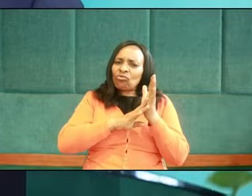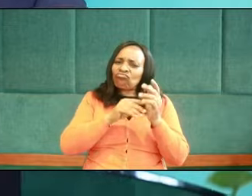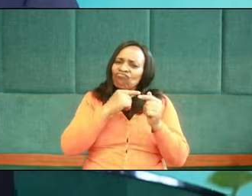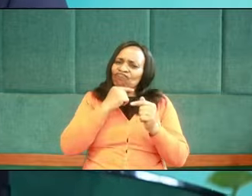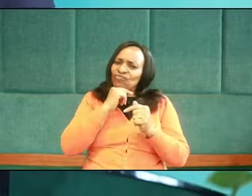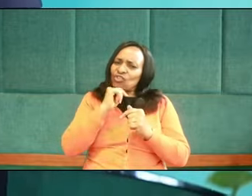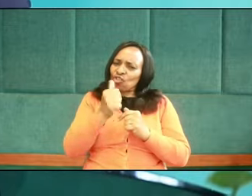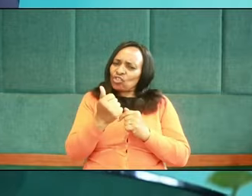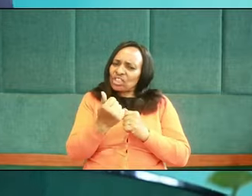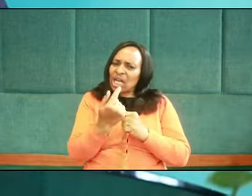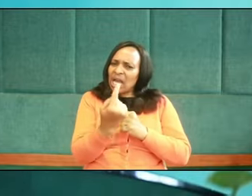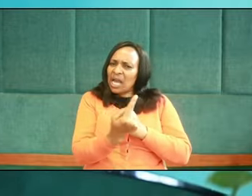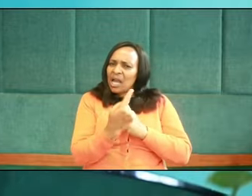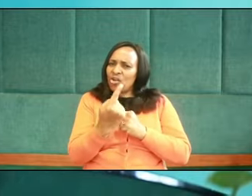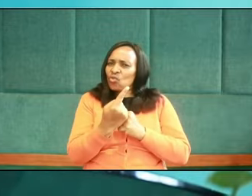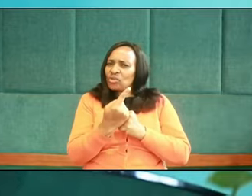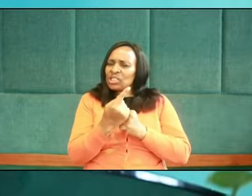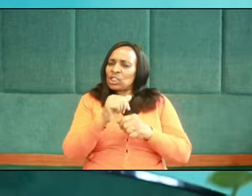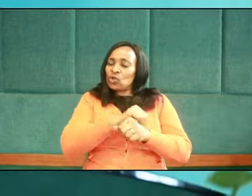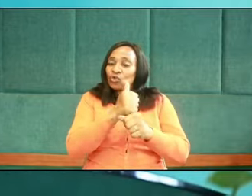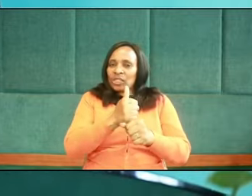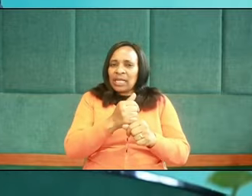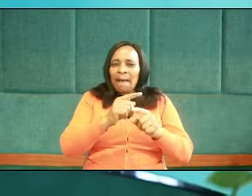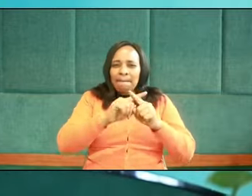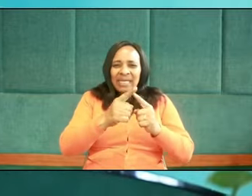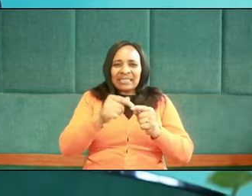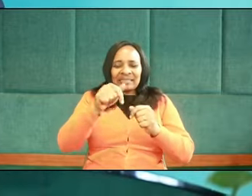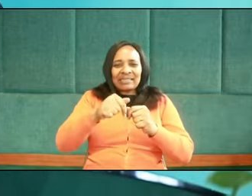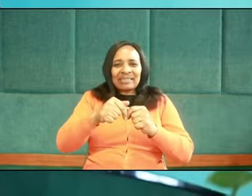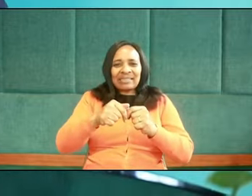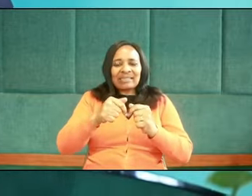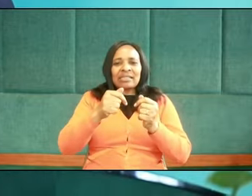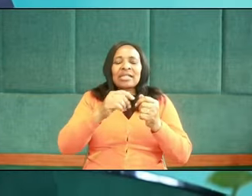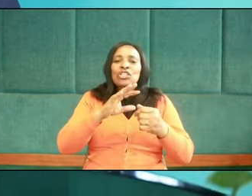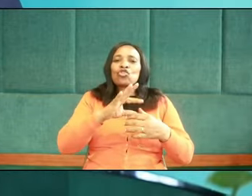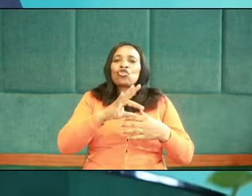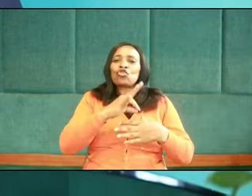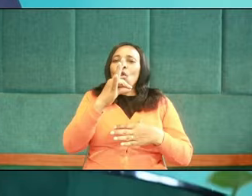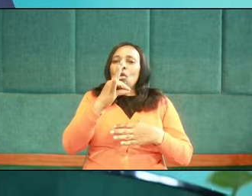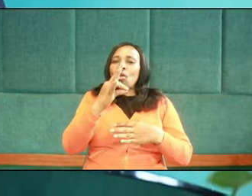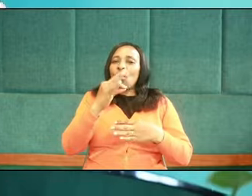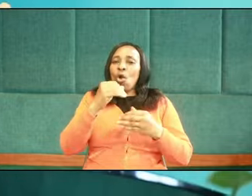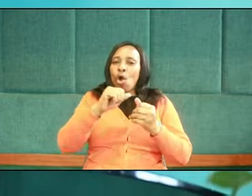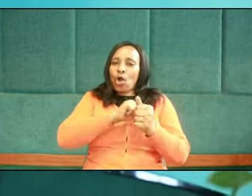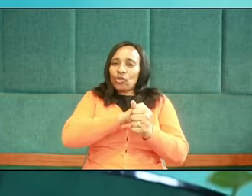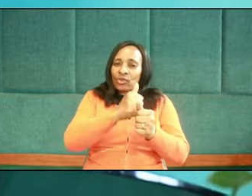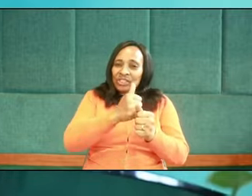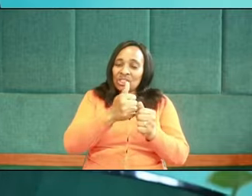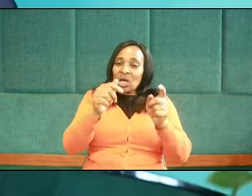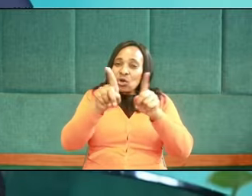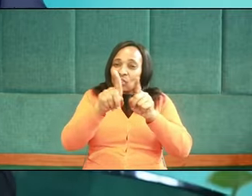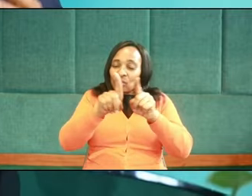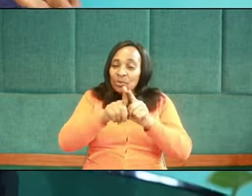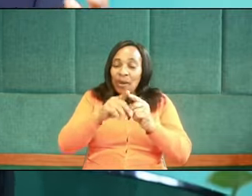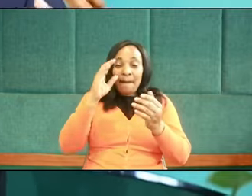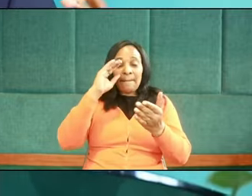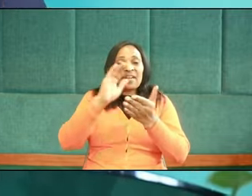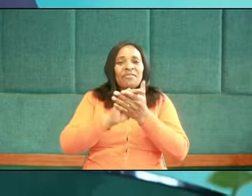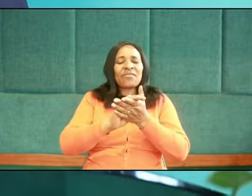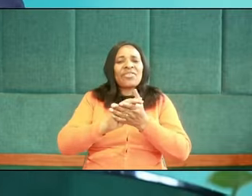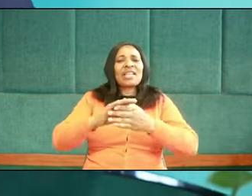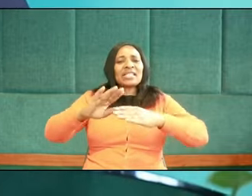not just the ultimate authority, it is the sole authority. I also believe in the